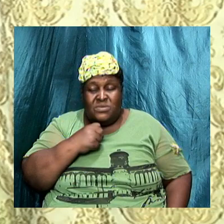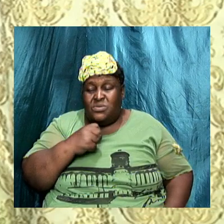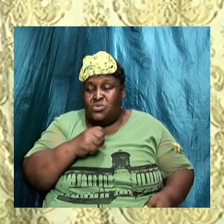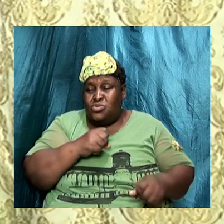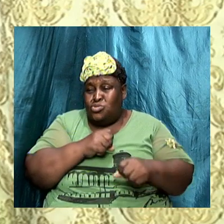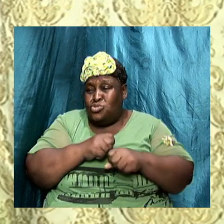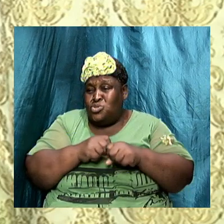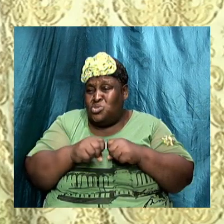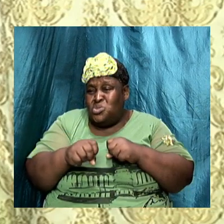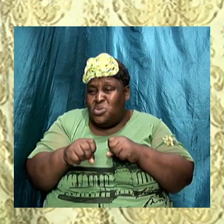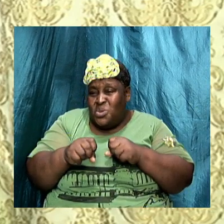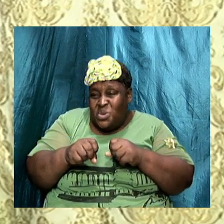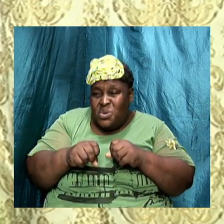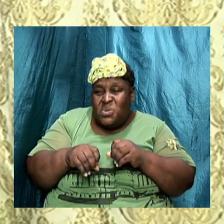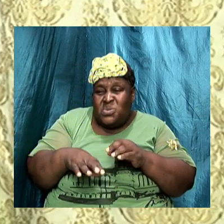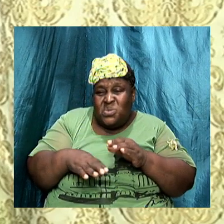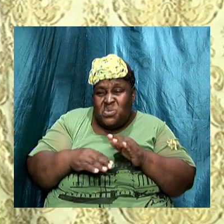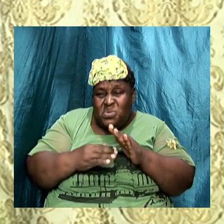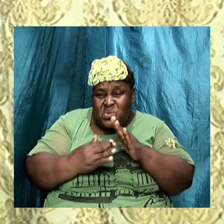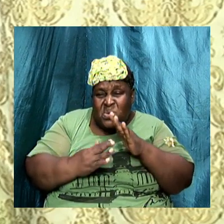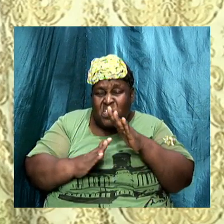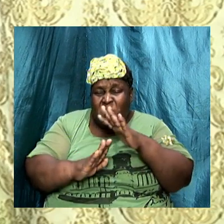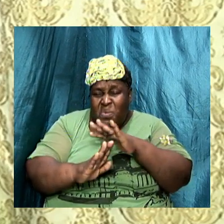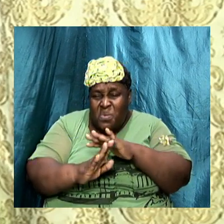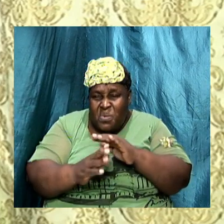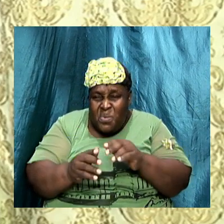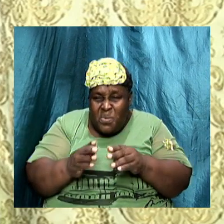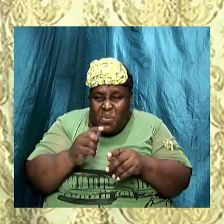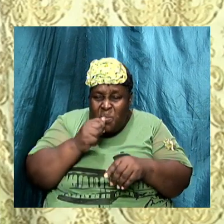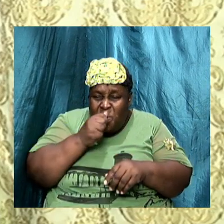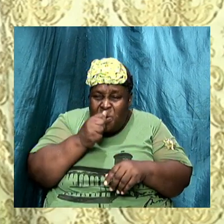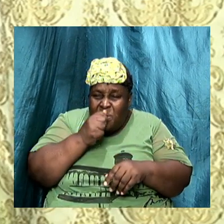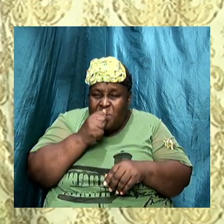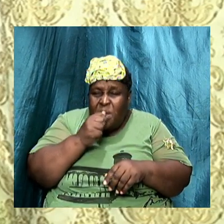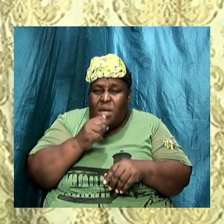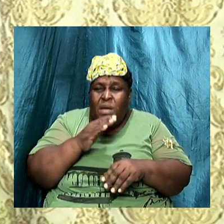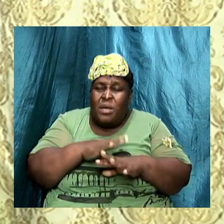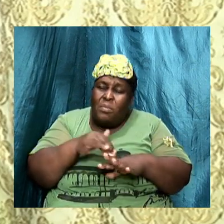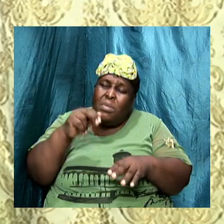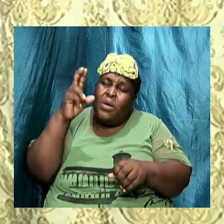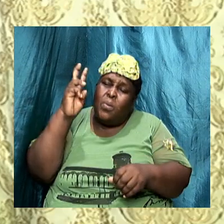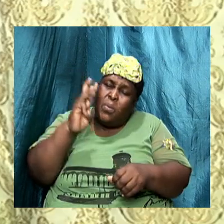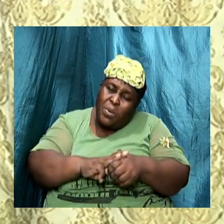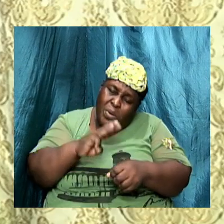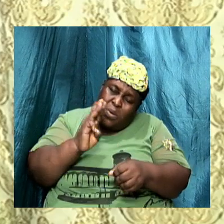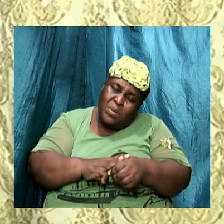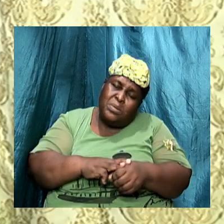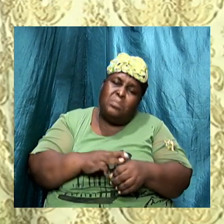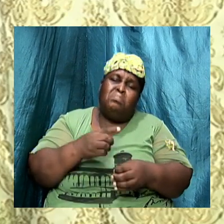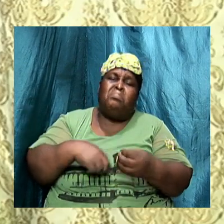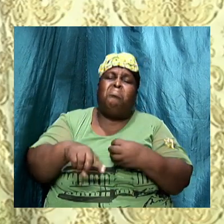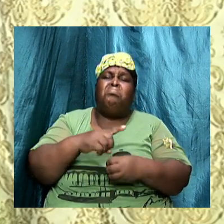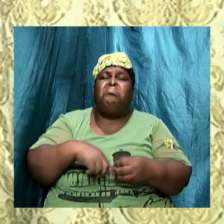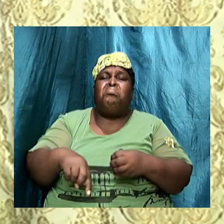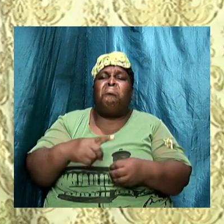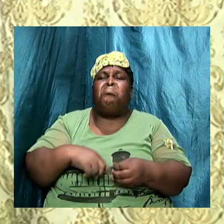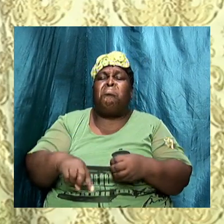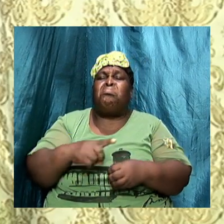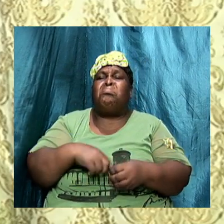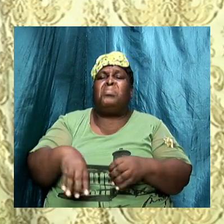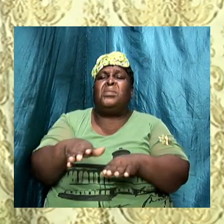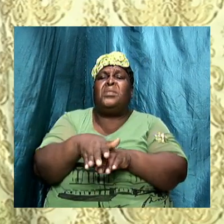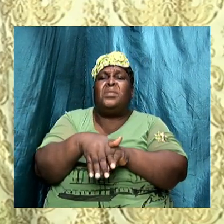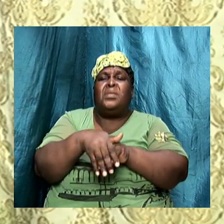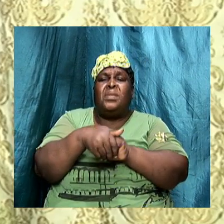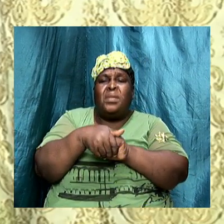full you will find yourself on the outside by warning the disciples against the hypocrisy or the leaving of